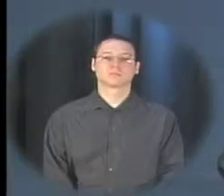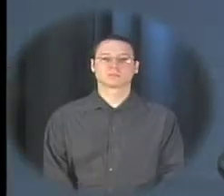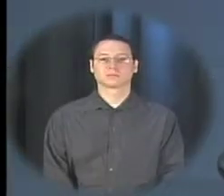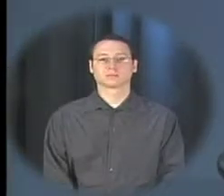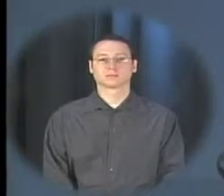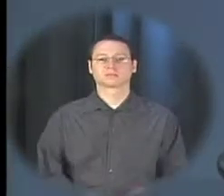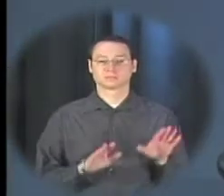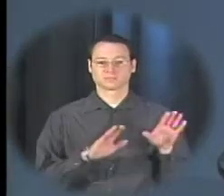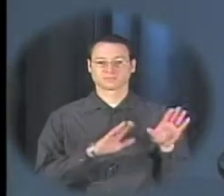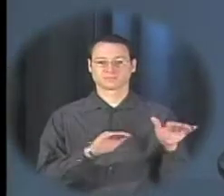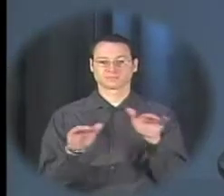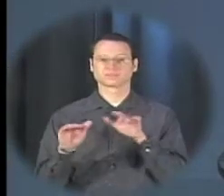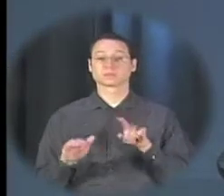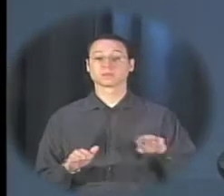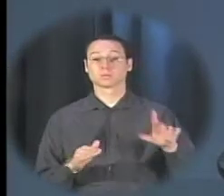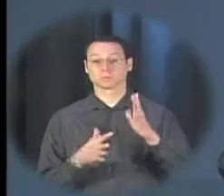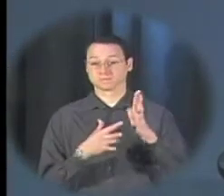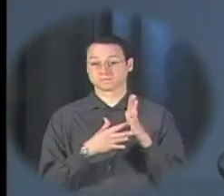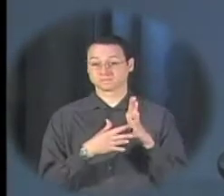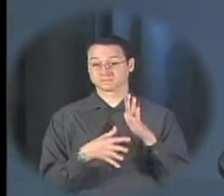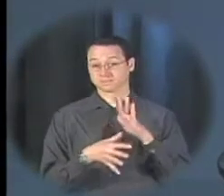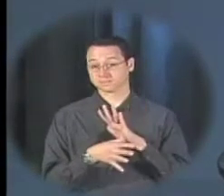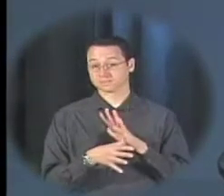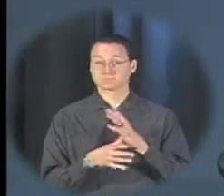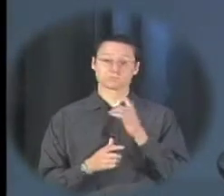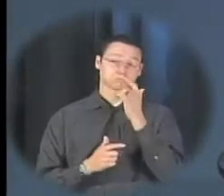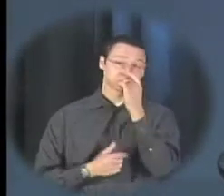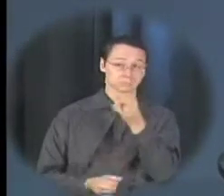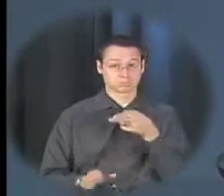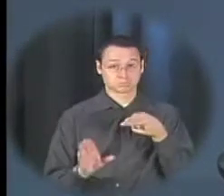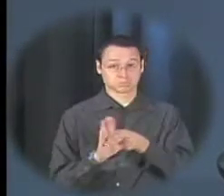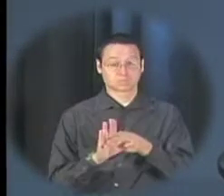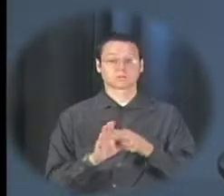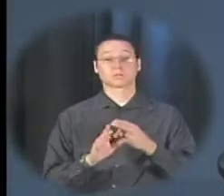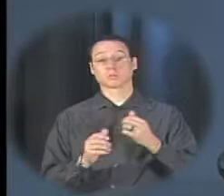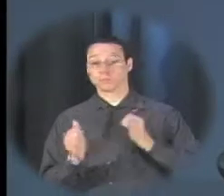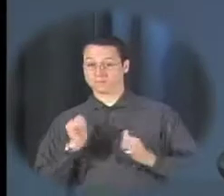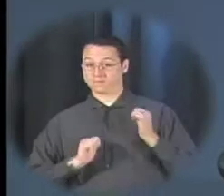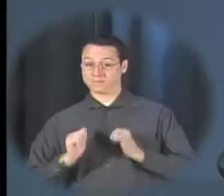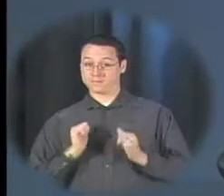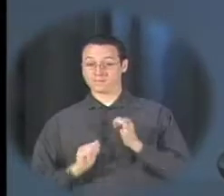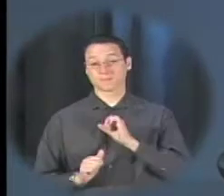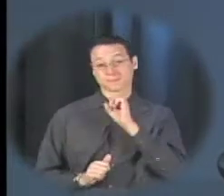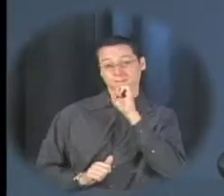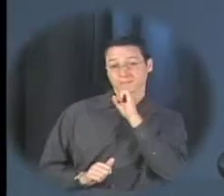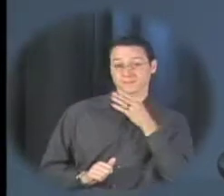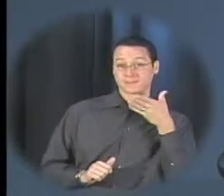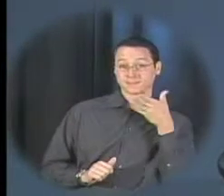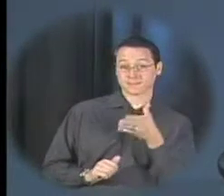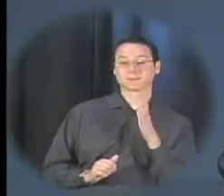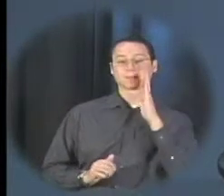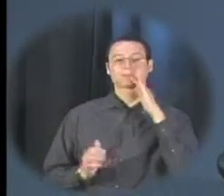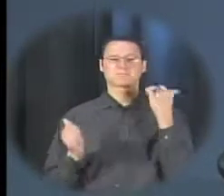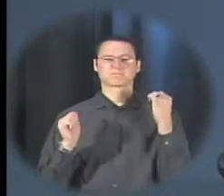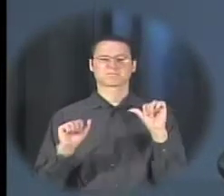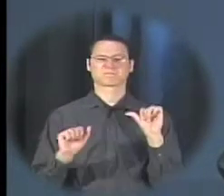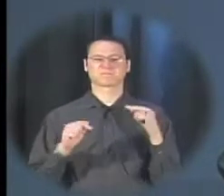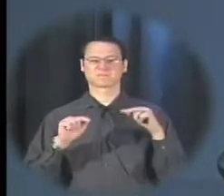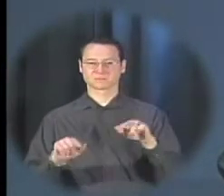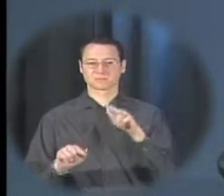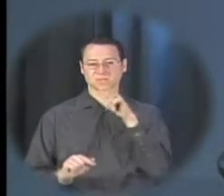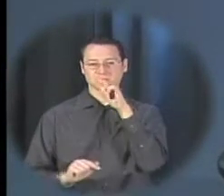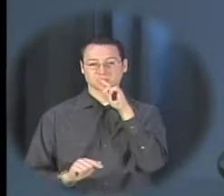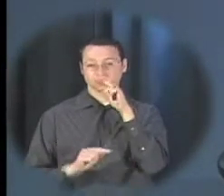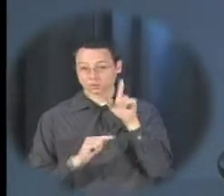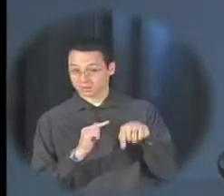attention any juniors or seniors interested in performing arts at prom this year tryouts will be held during both lunches